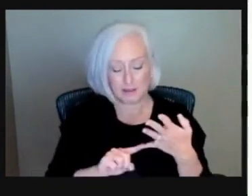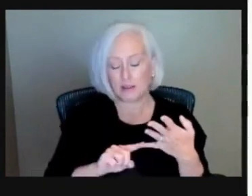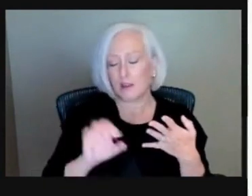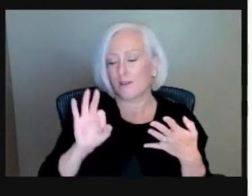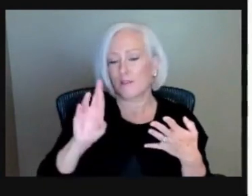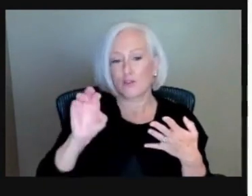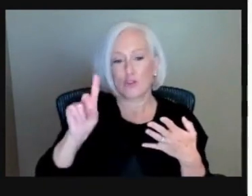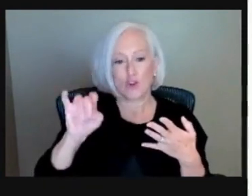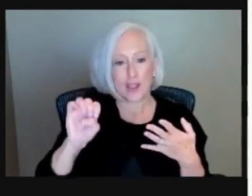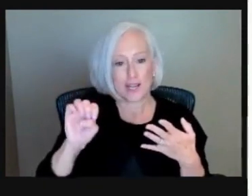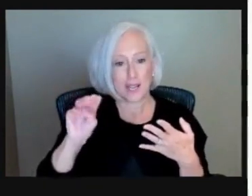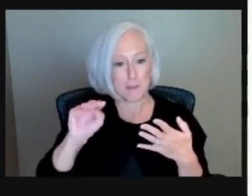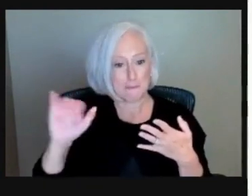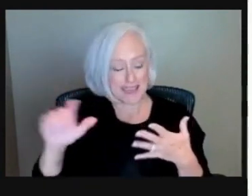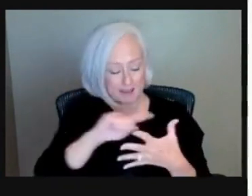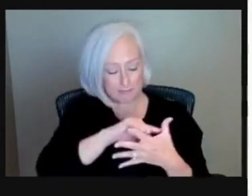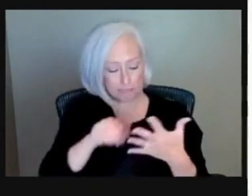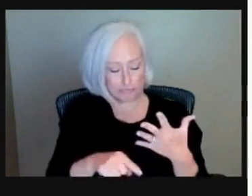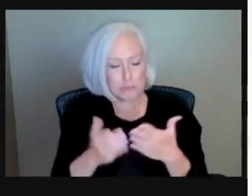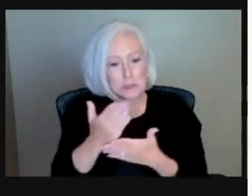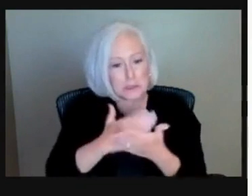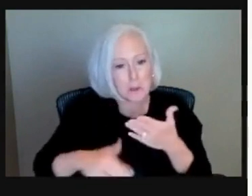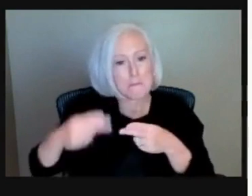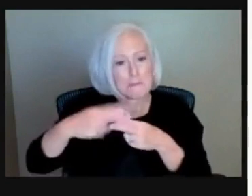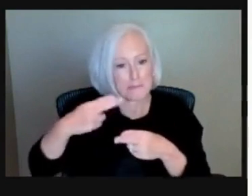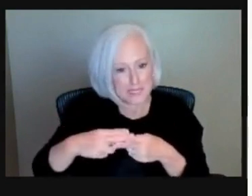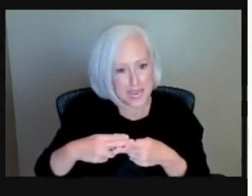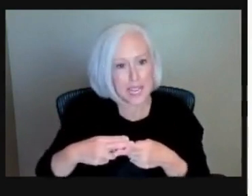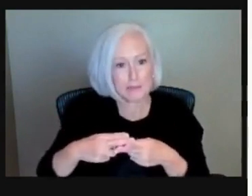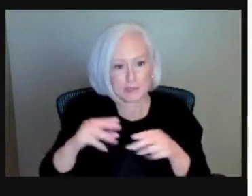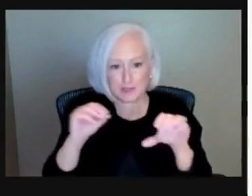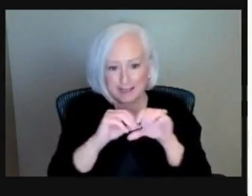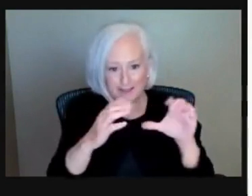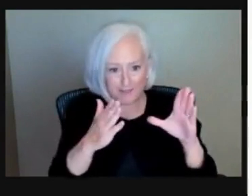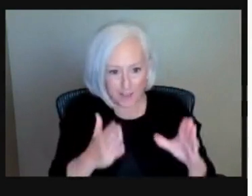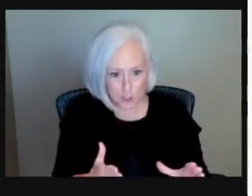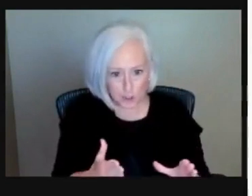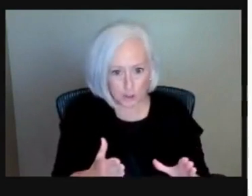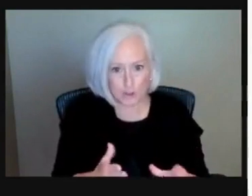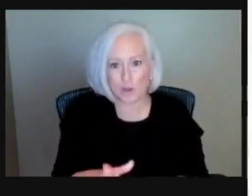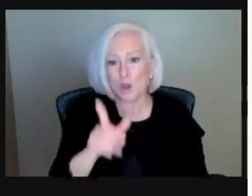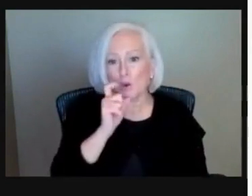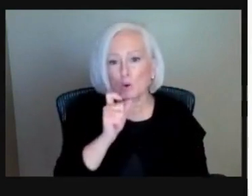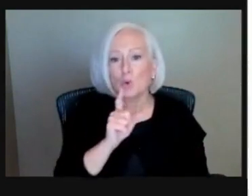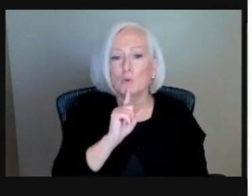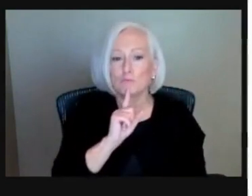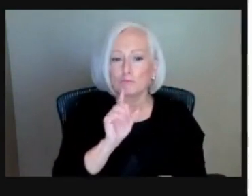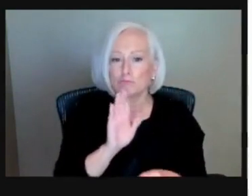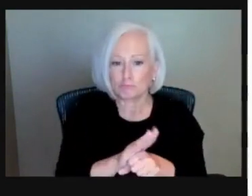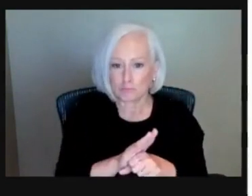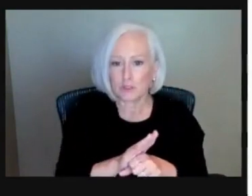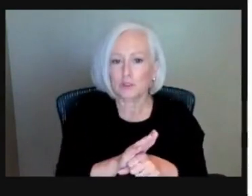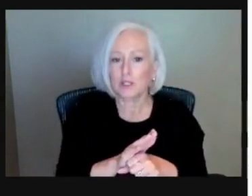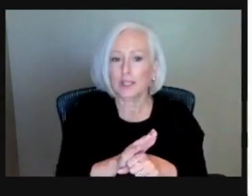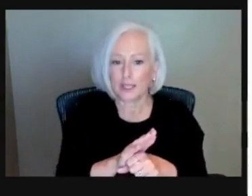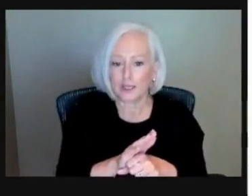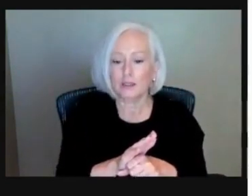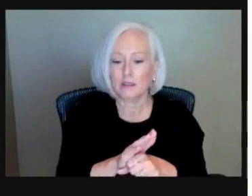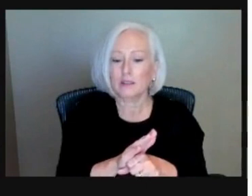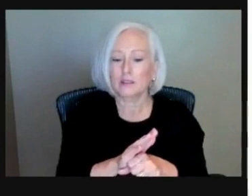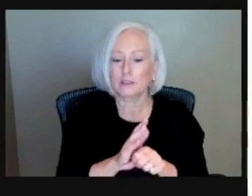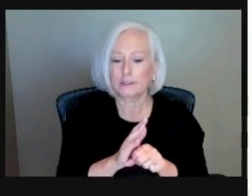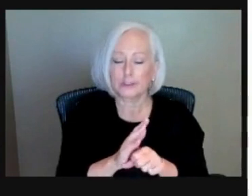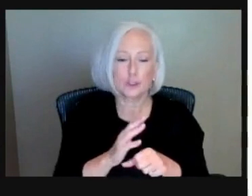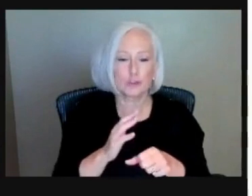investors that are guaranteed to be on some mortgages, I would say.